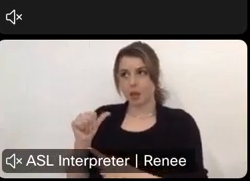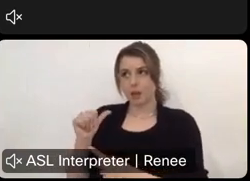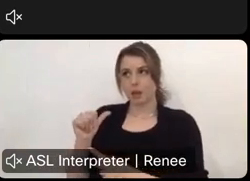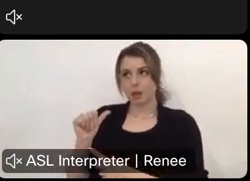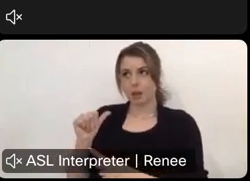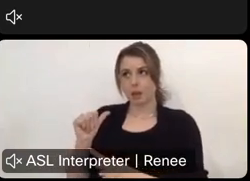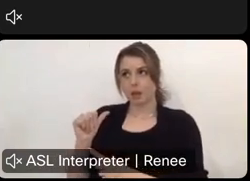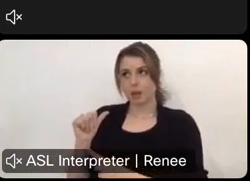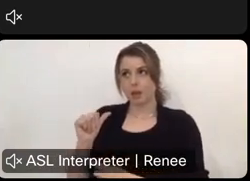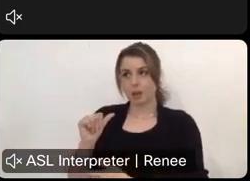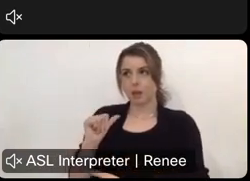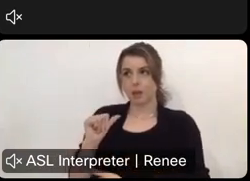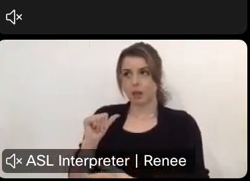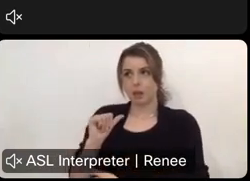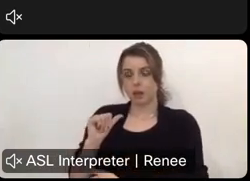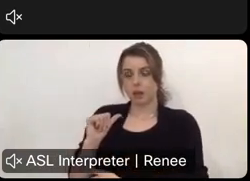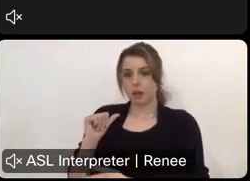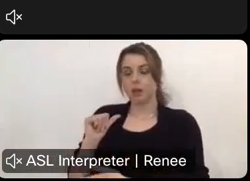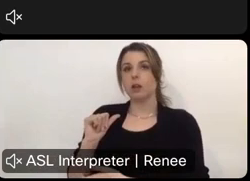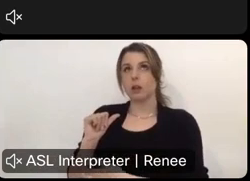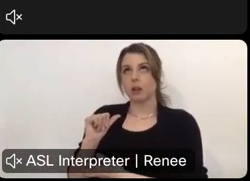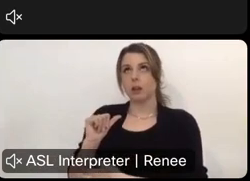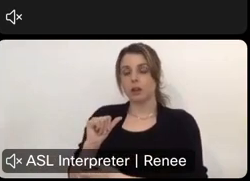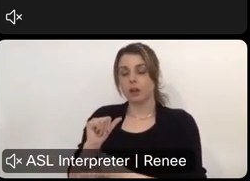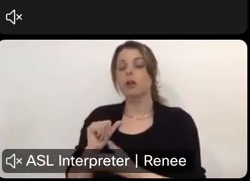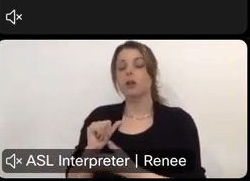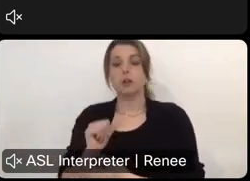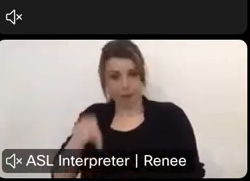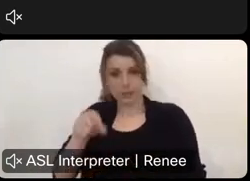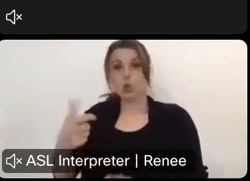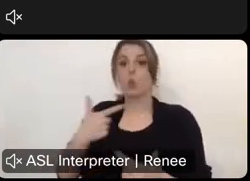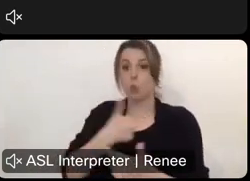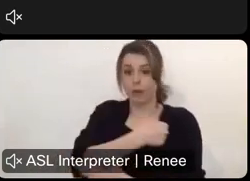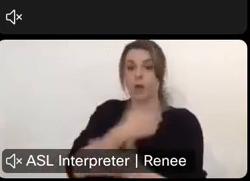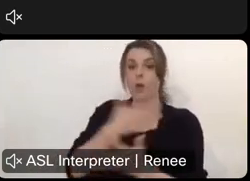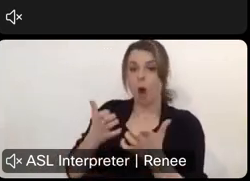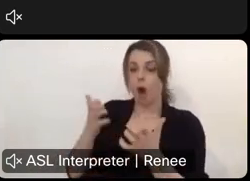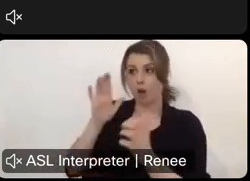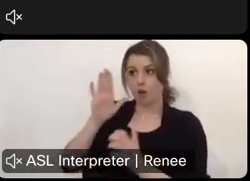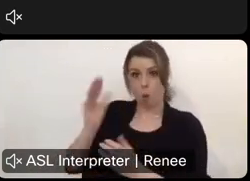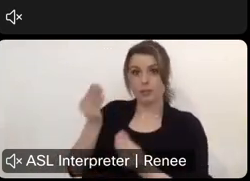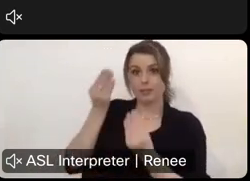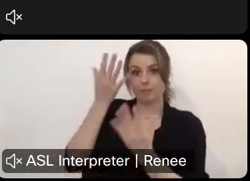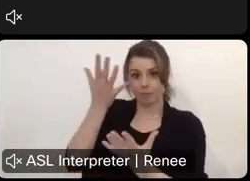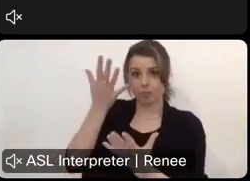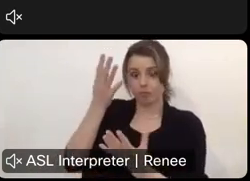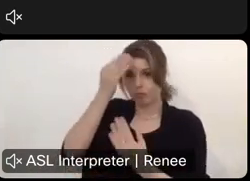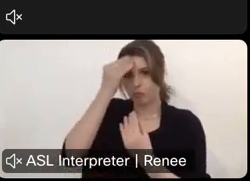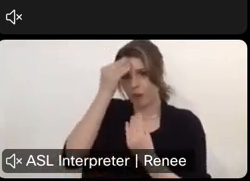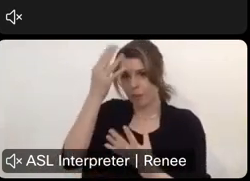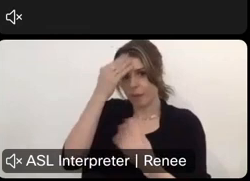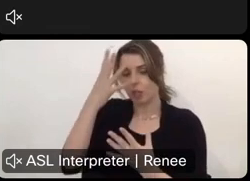or regarding this. Um, yes, please submit suggestions on on how you would like to see us address that. Um,